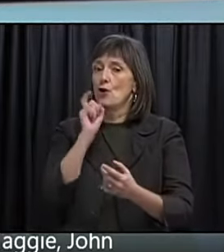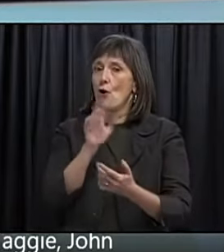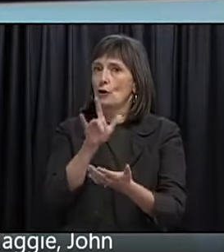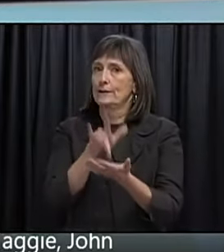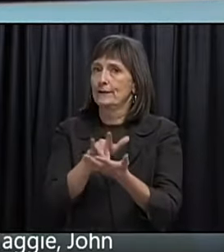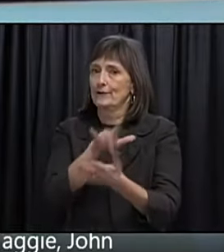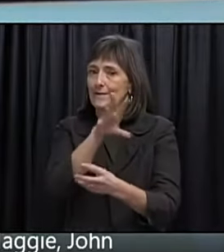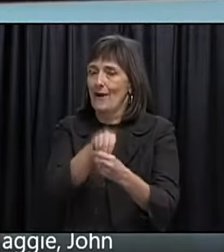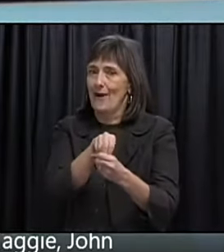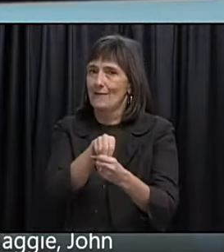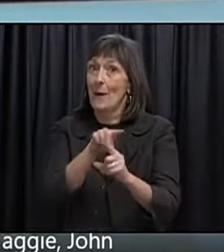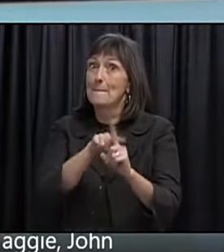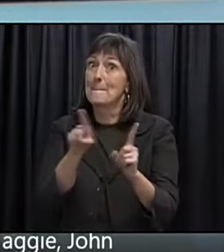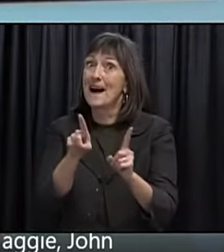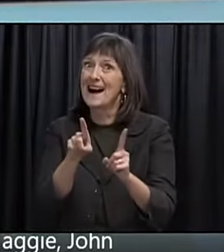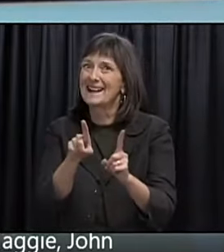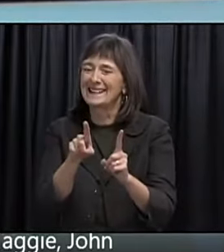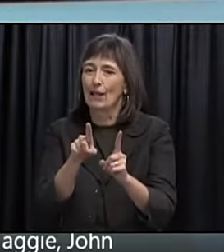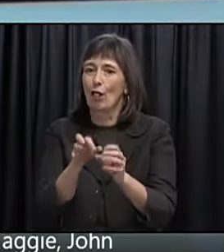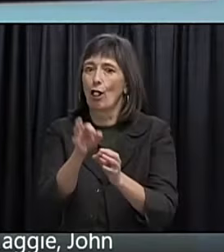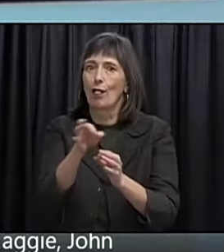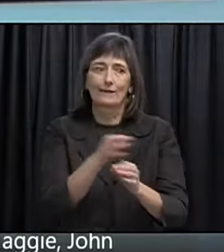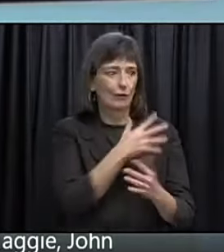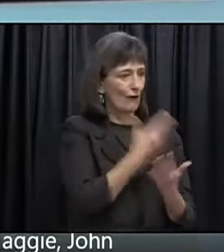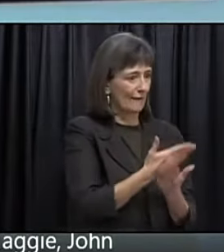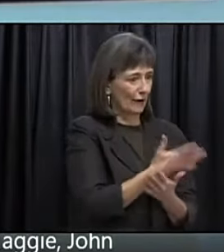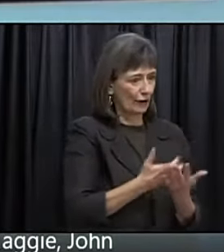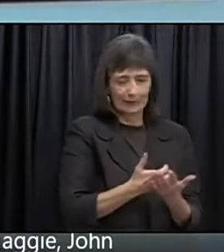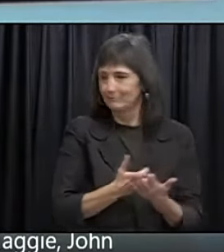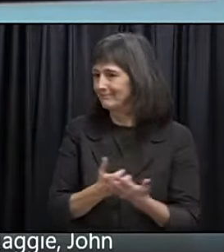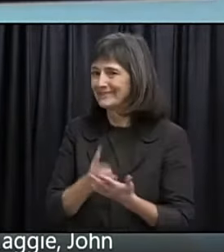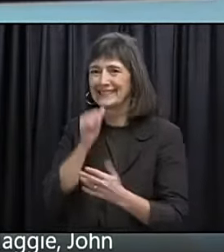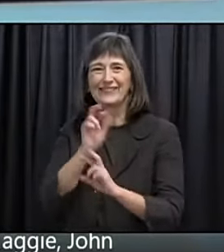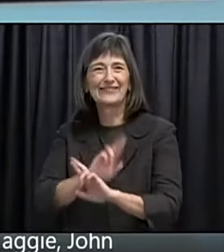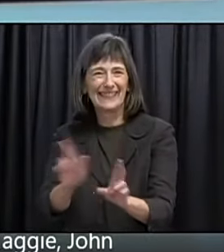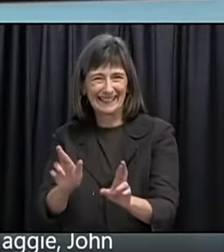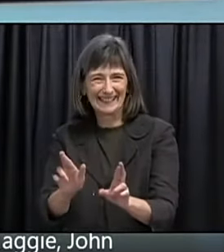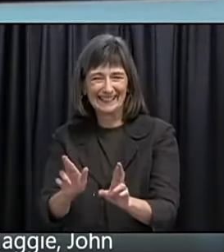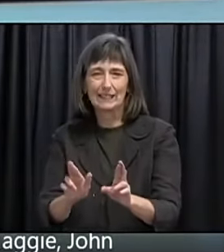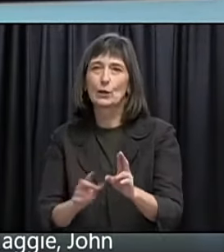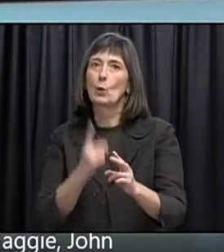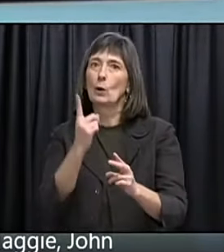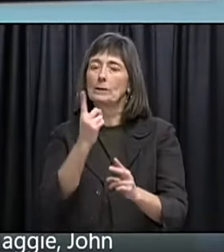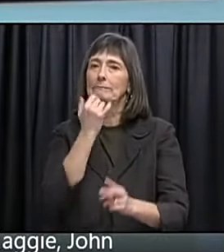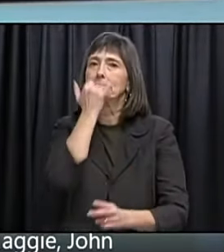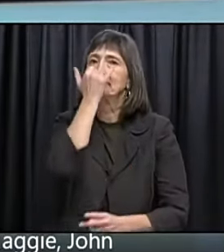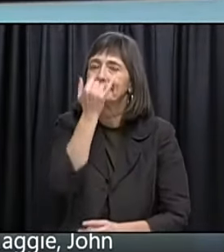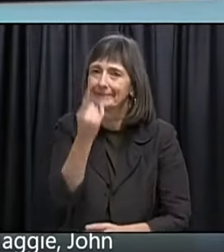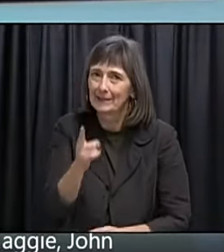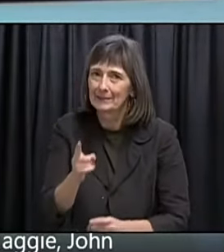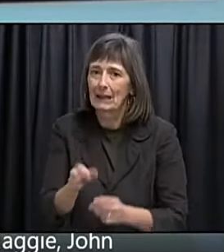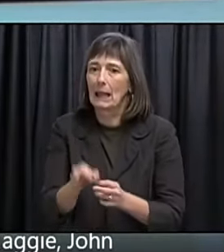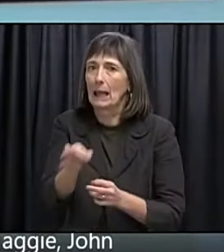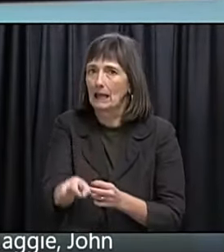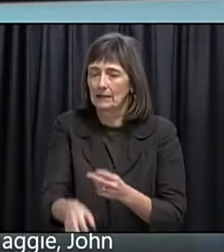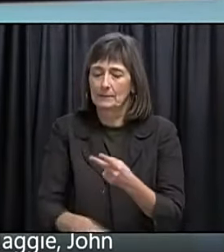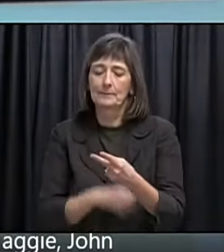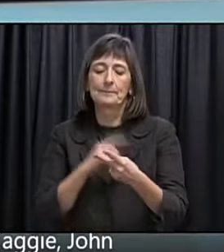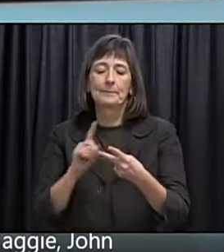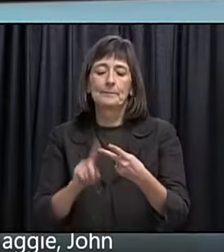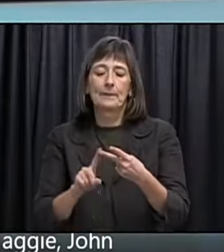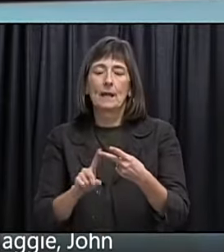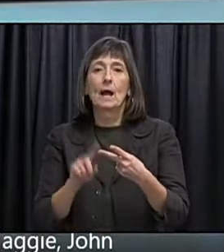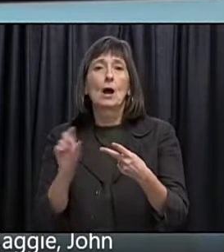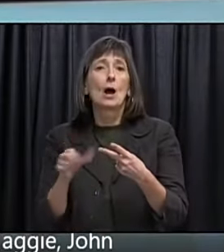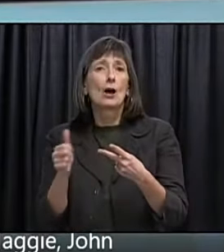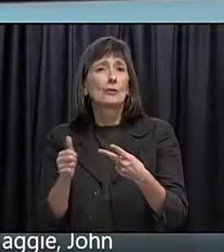Expected to get. The fight. The vaccine. In the first place. We. That. That was. One of the hiccups. which I'm aware. The other piece. Is that